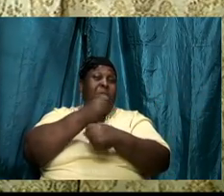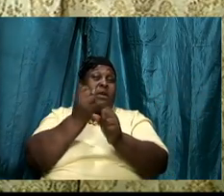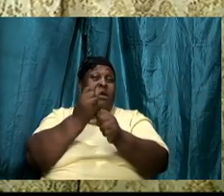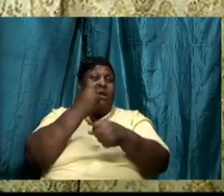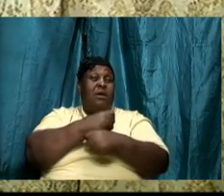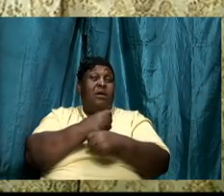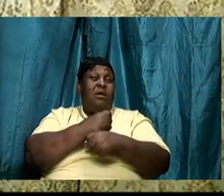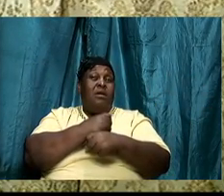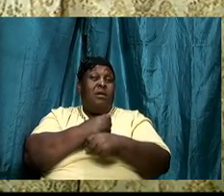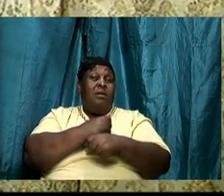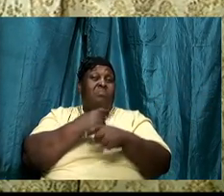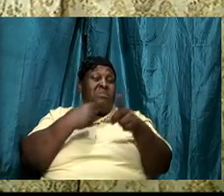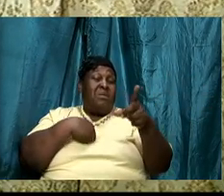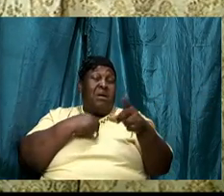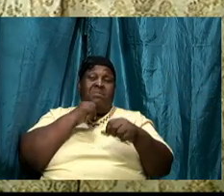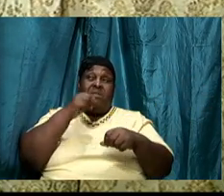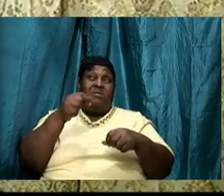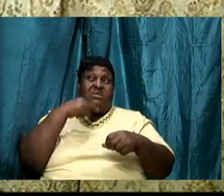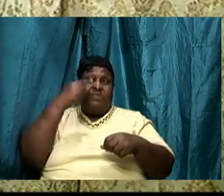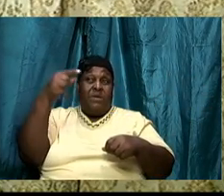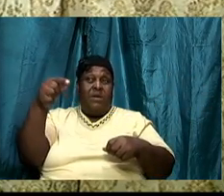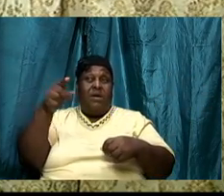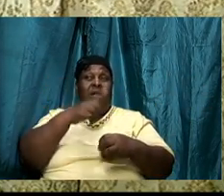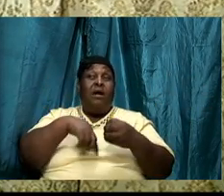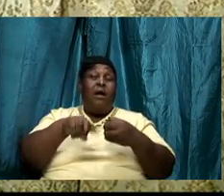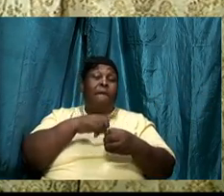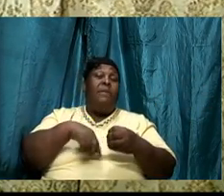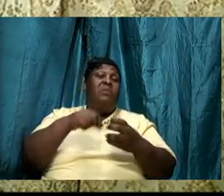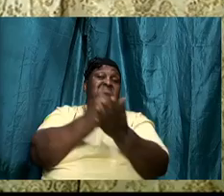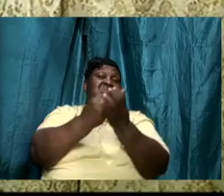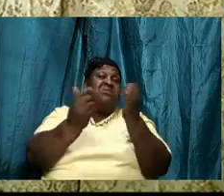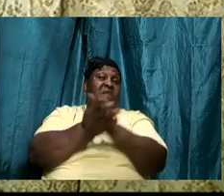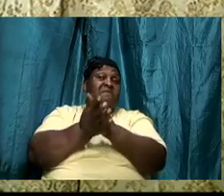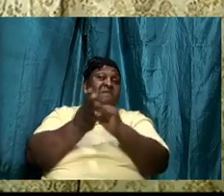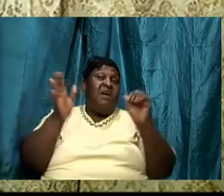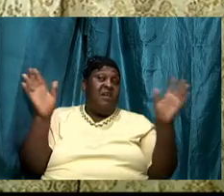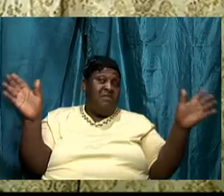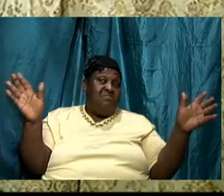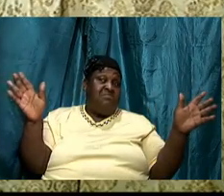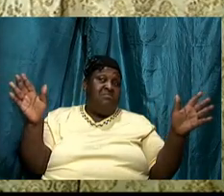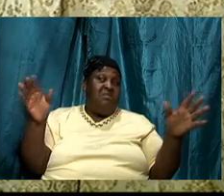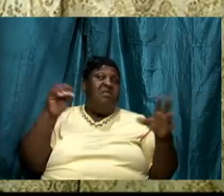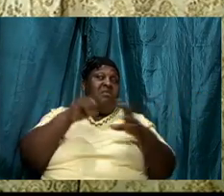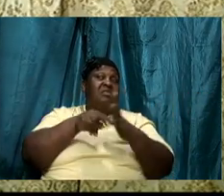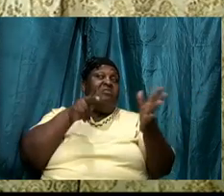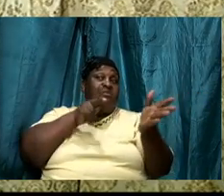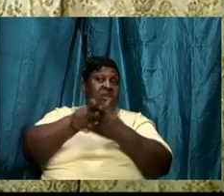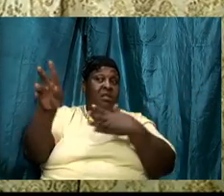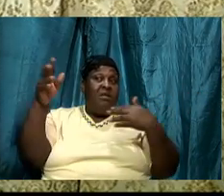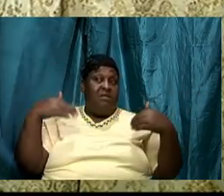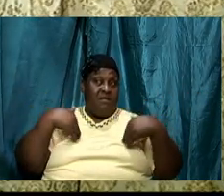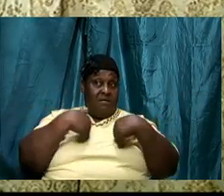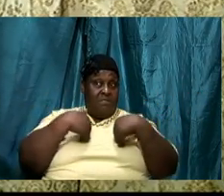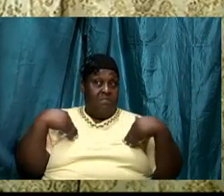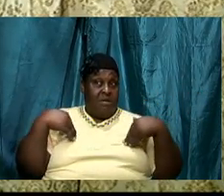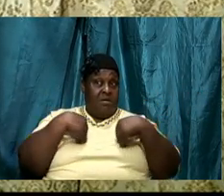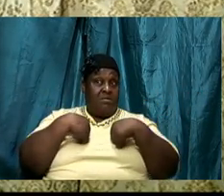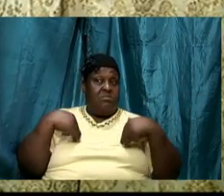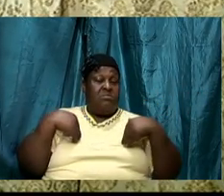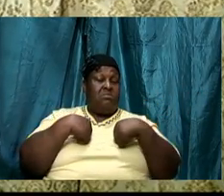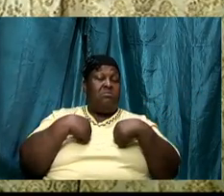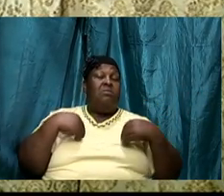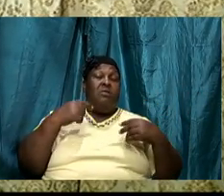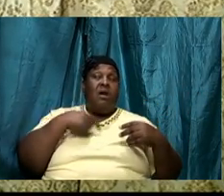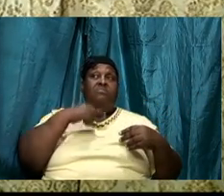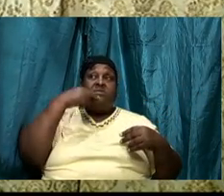as it relates to killing animals I'm talking about sacrifice as it